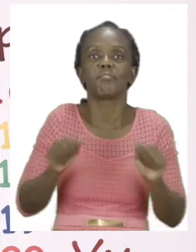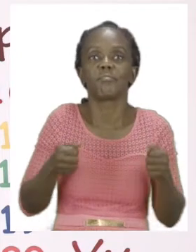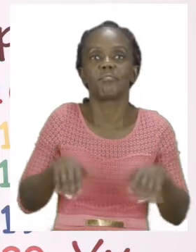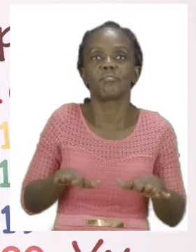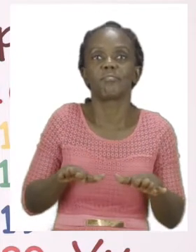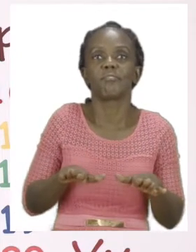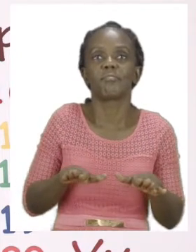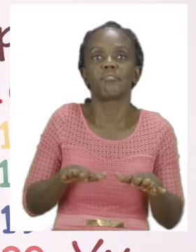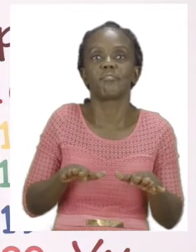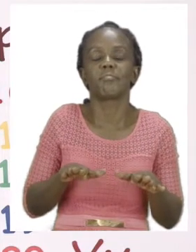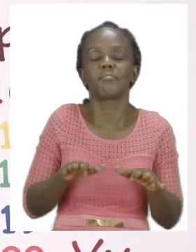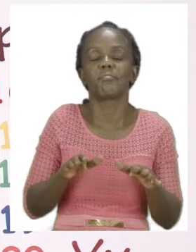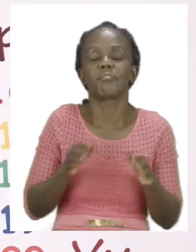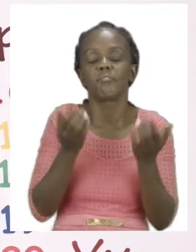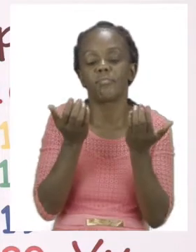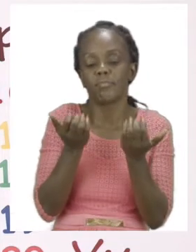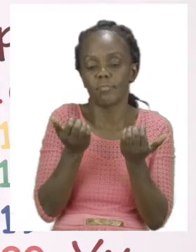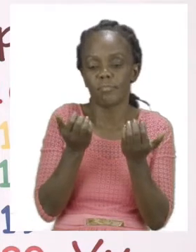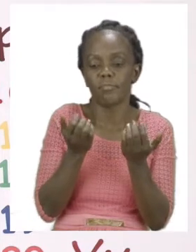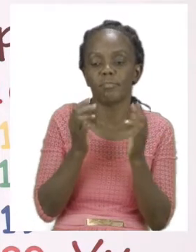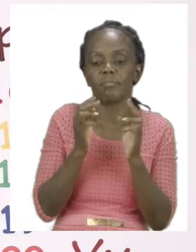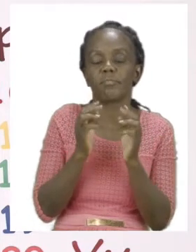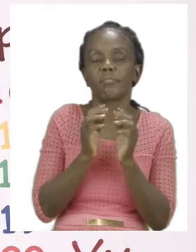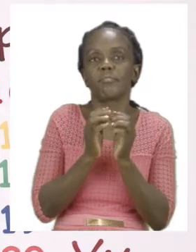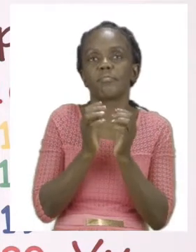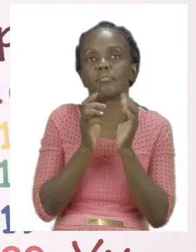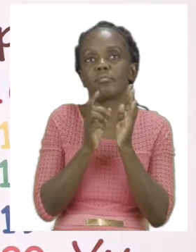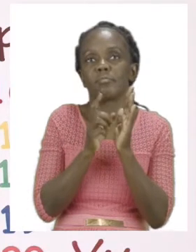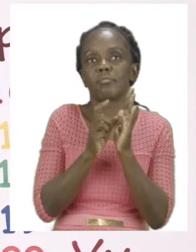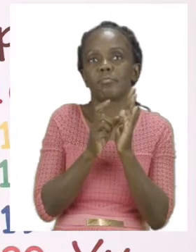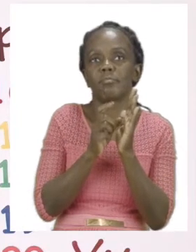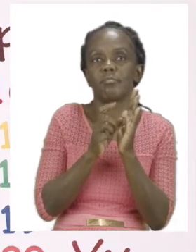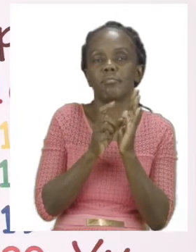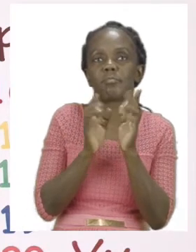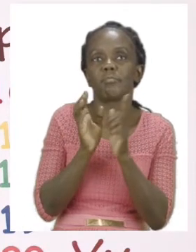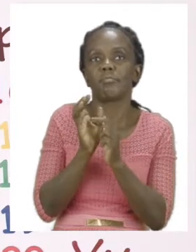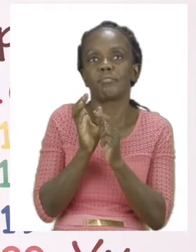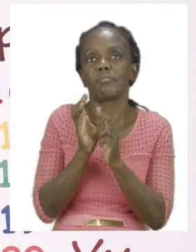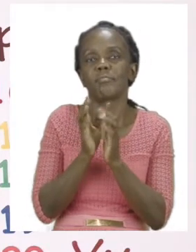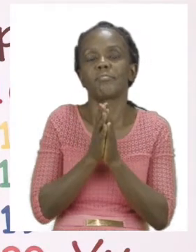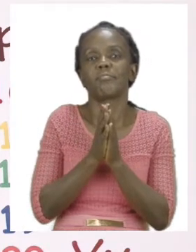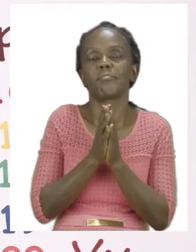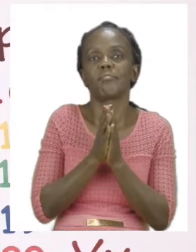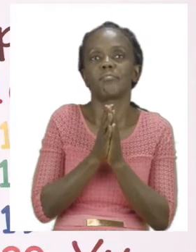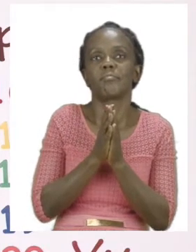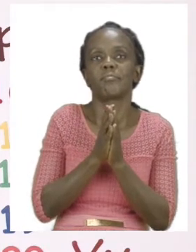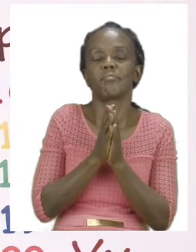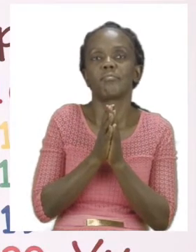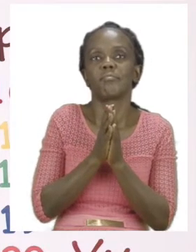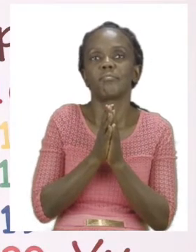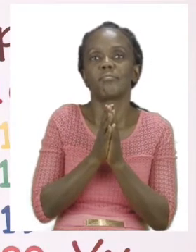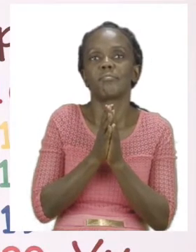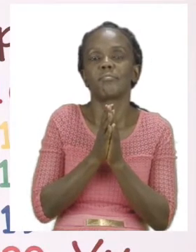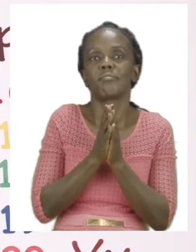we need to sanitize. So please take your sanitizer, put a